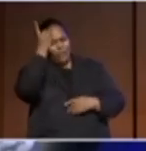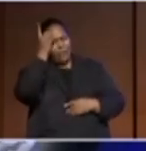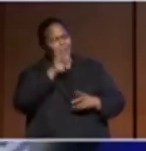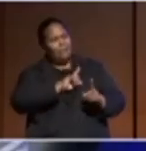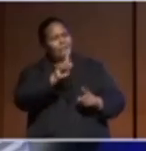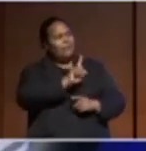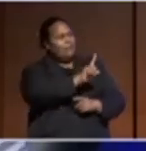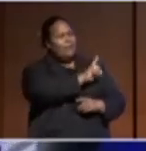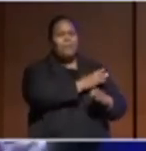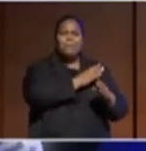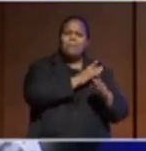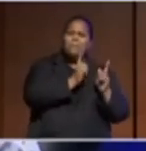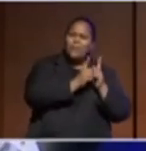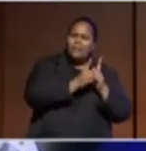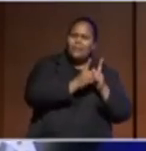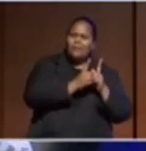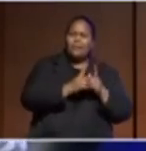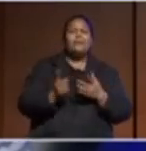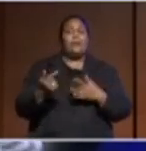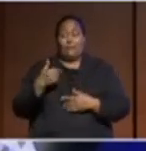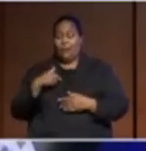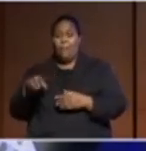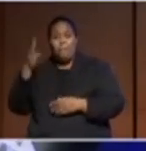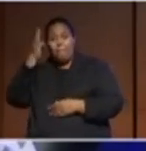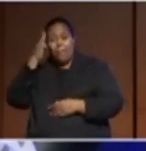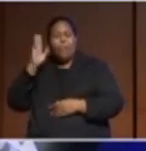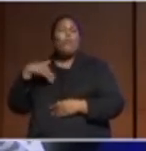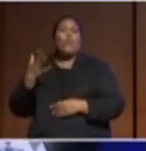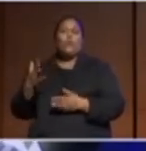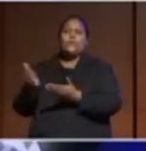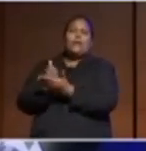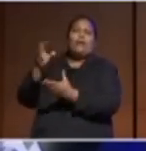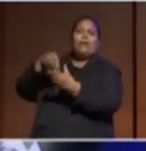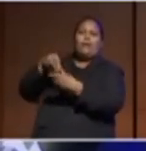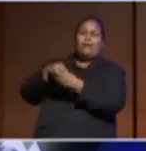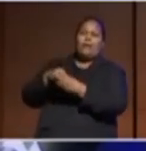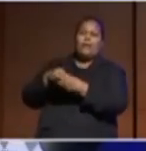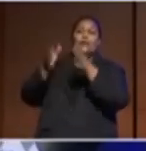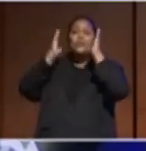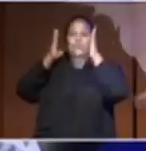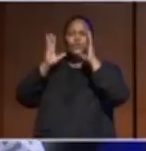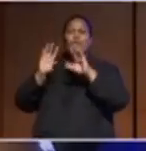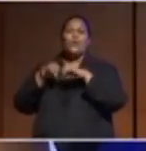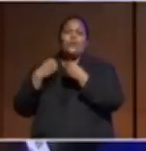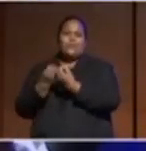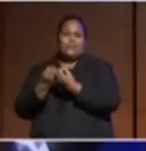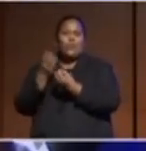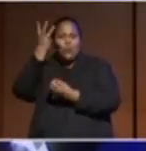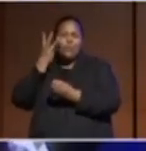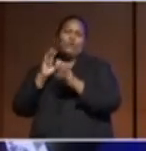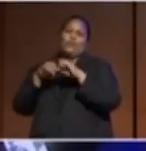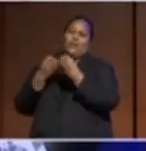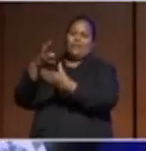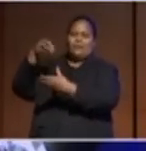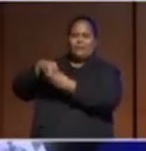in women's organizations, in church organizations, National Council of Churches. She was involved